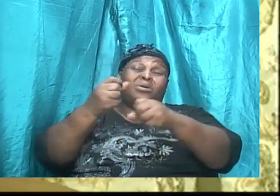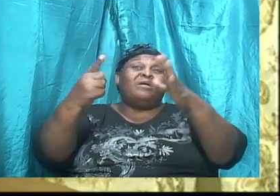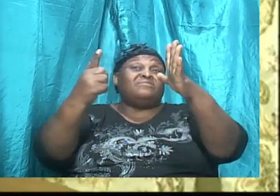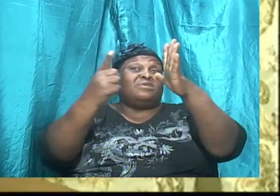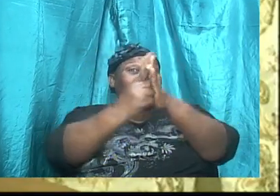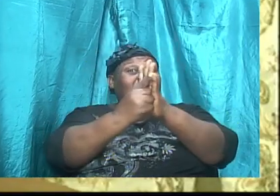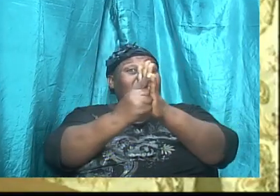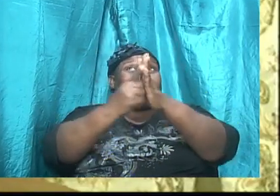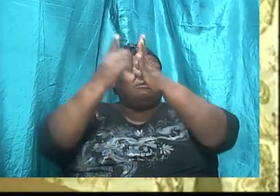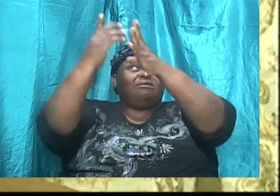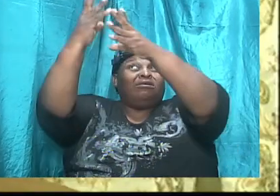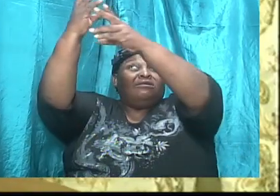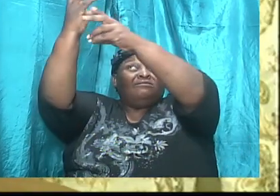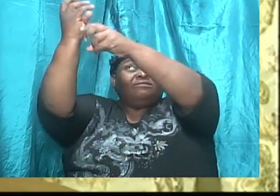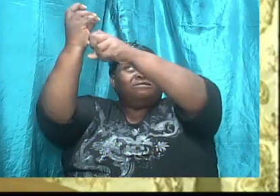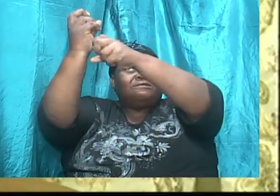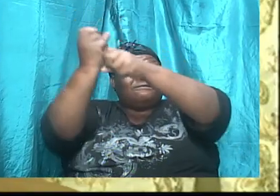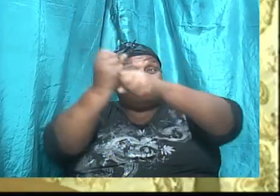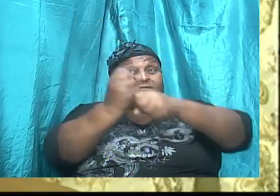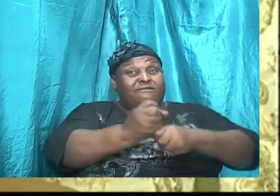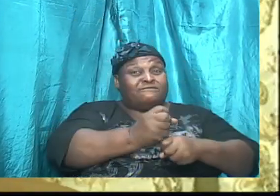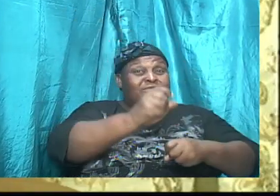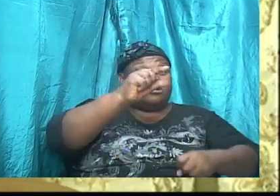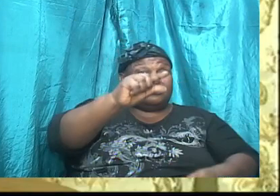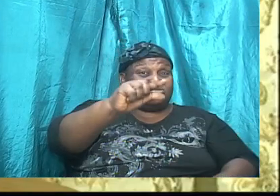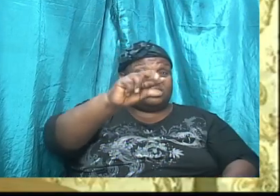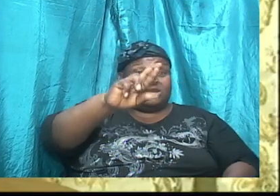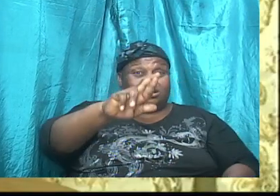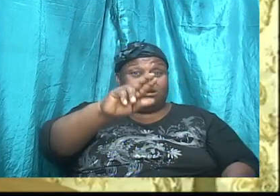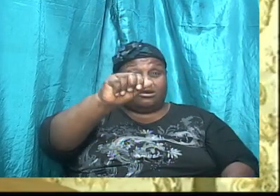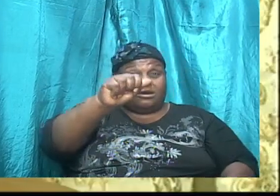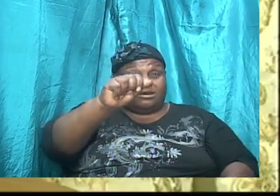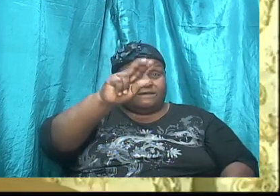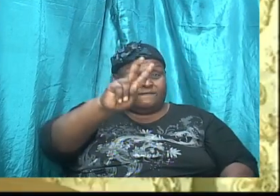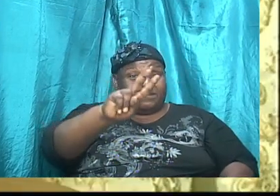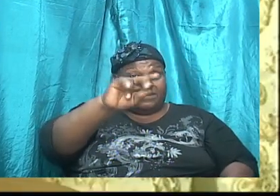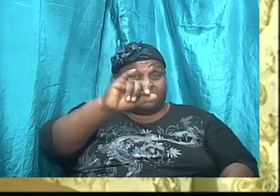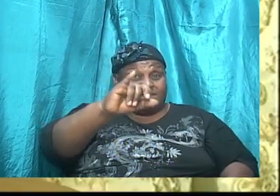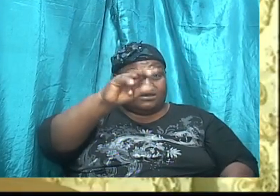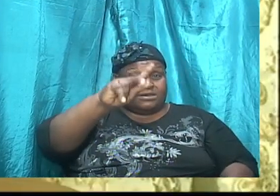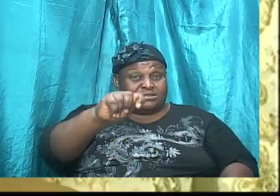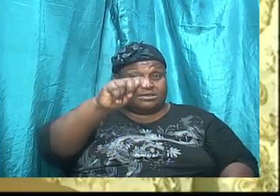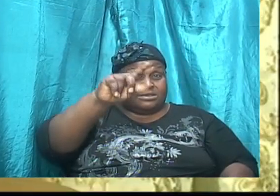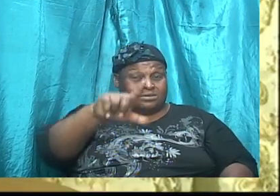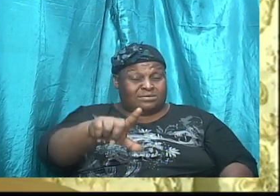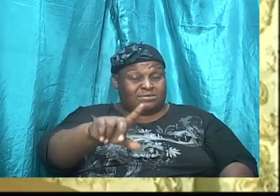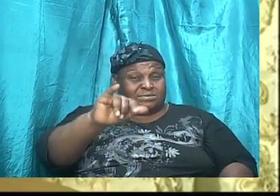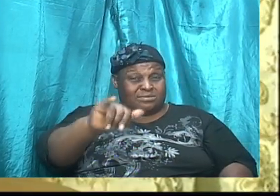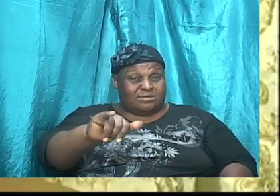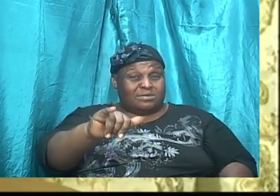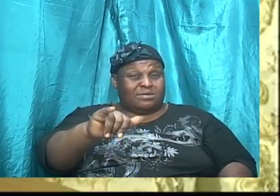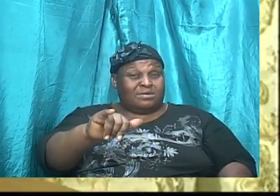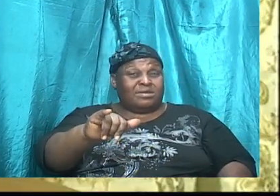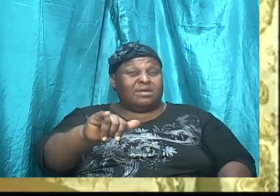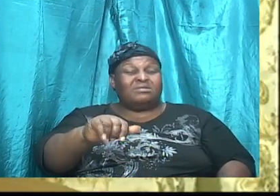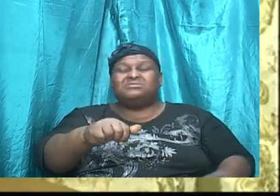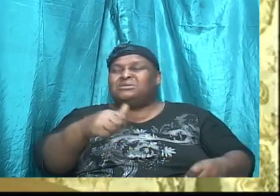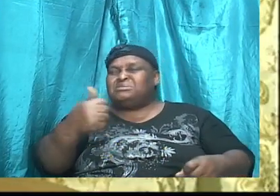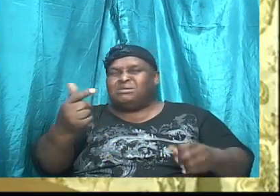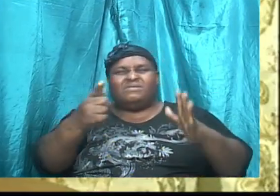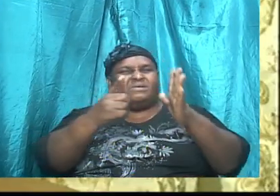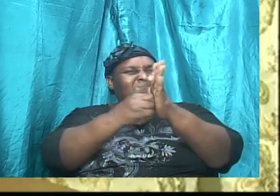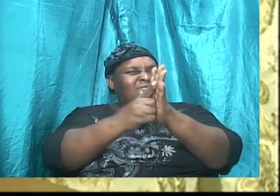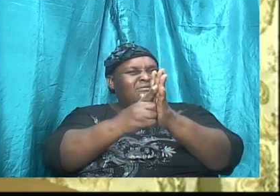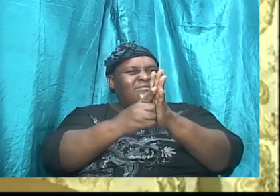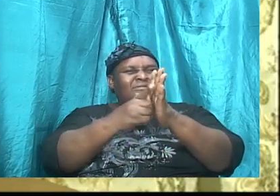of gravity. And so it is with Christ. There is another law, the law of the spirit. And if